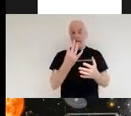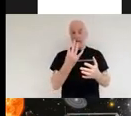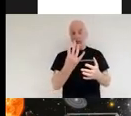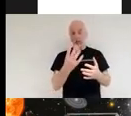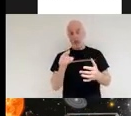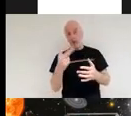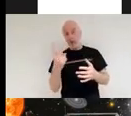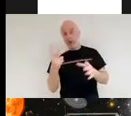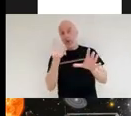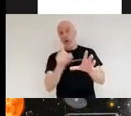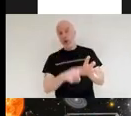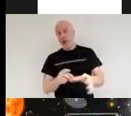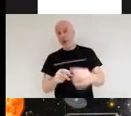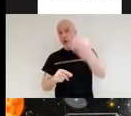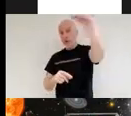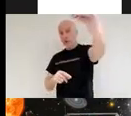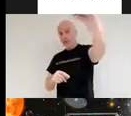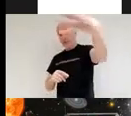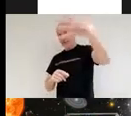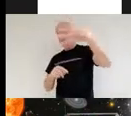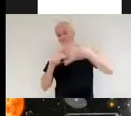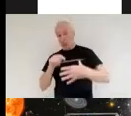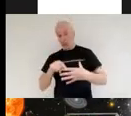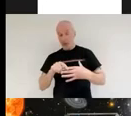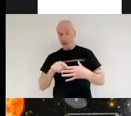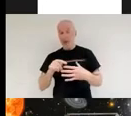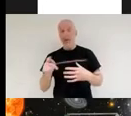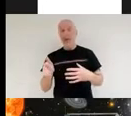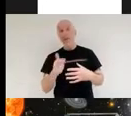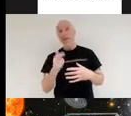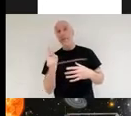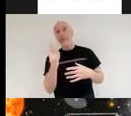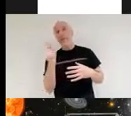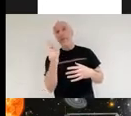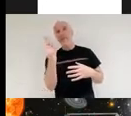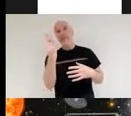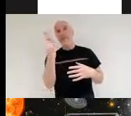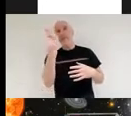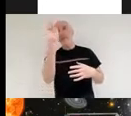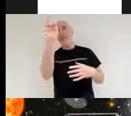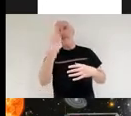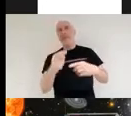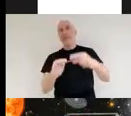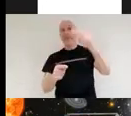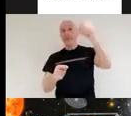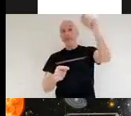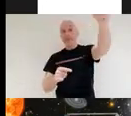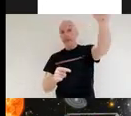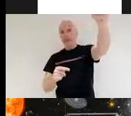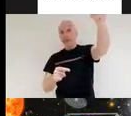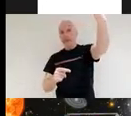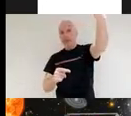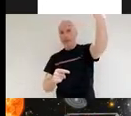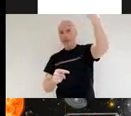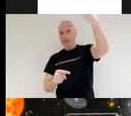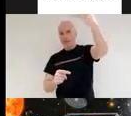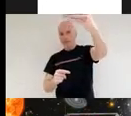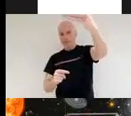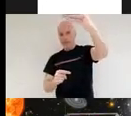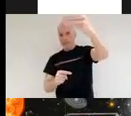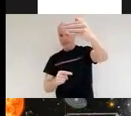in space you look the longer the light has taken to get to you so using telescopes like the hubble space telescope